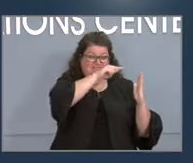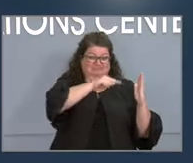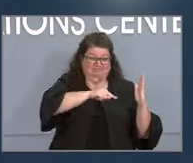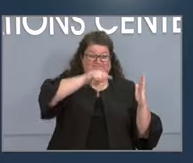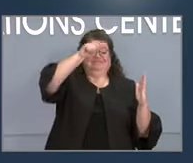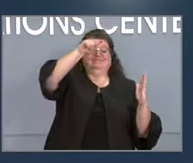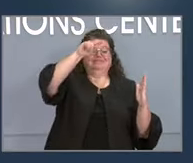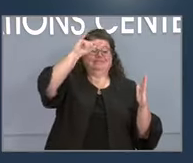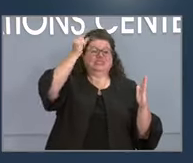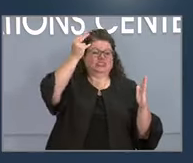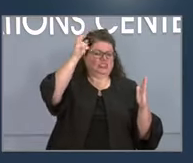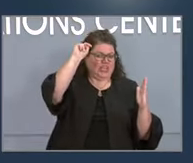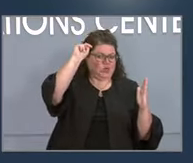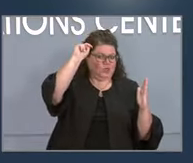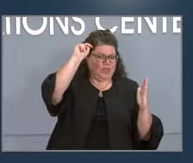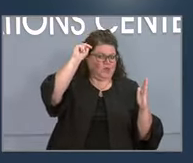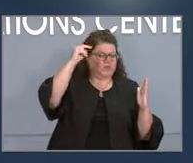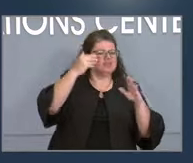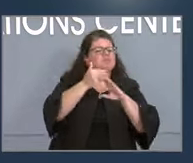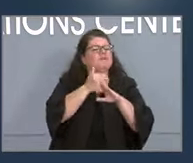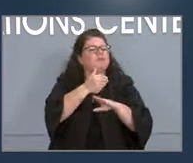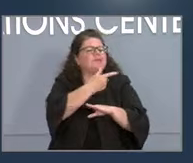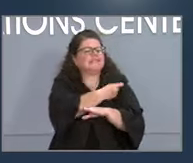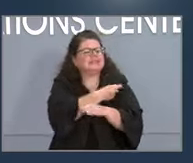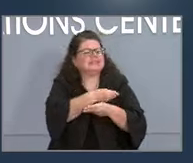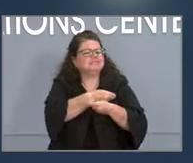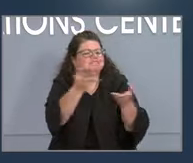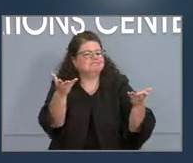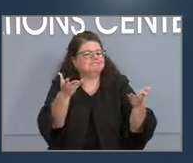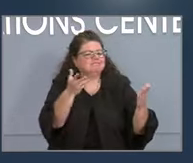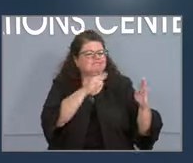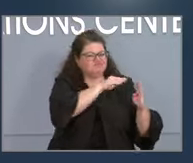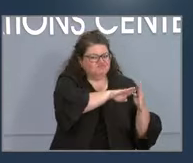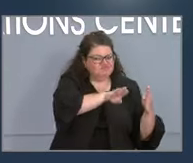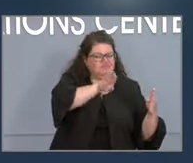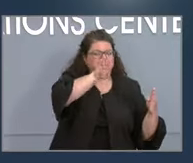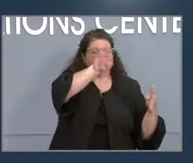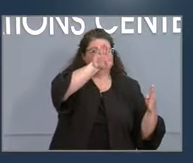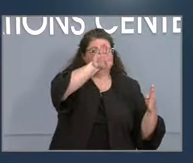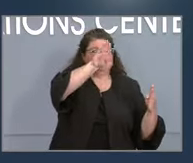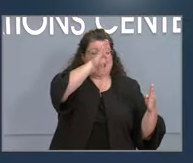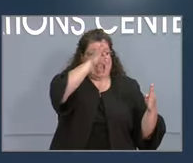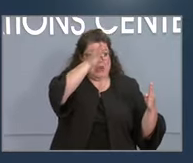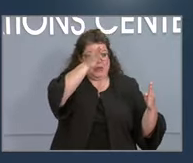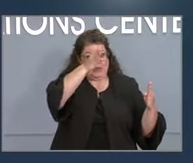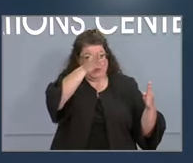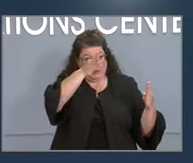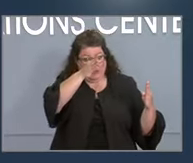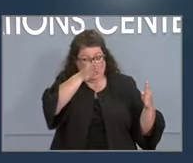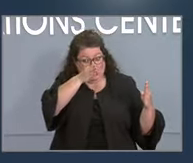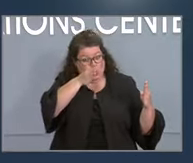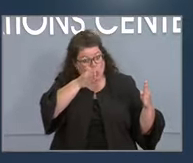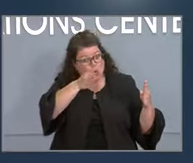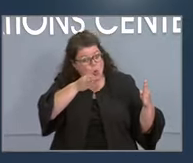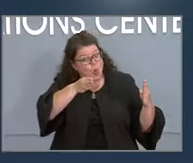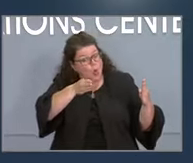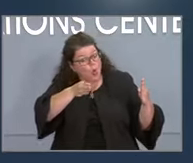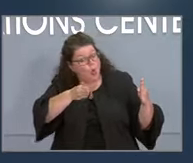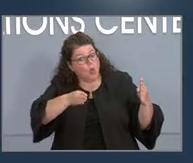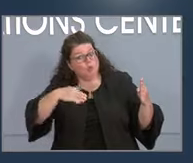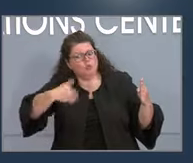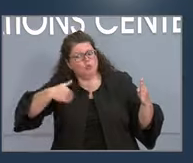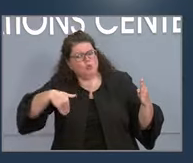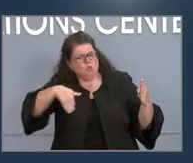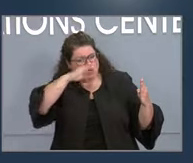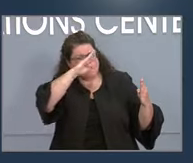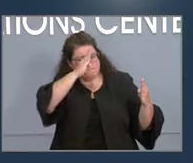in January of this year before vaccines were widely available. And now look to the right side of the graph and notice how steep that yellow